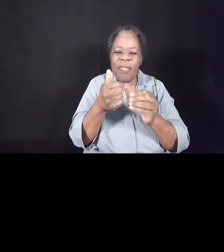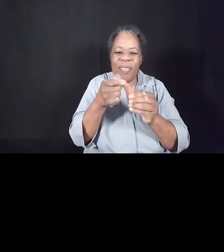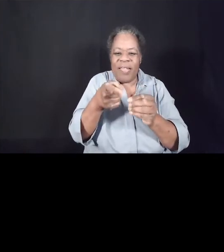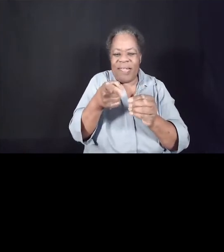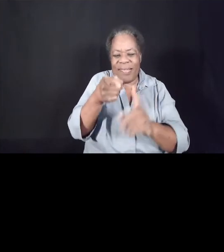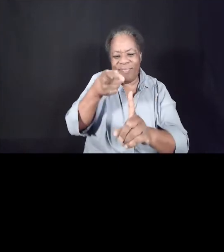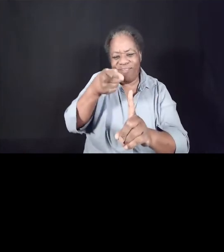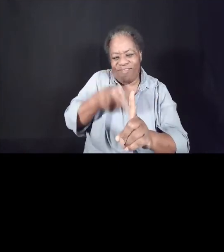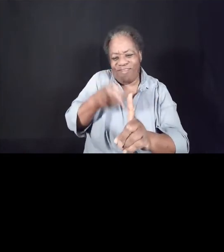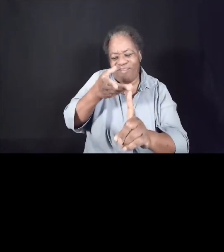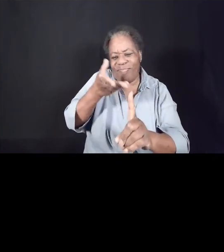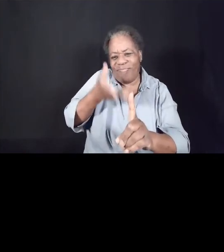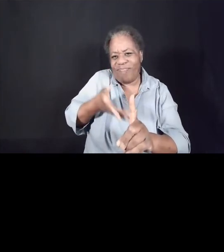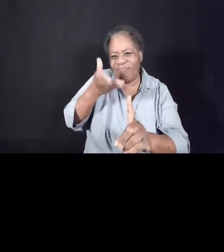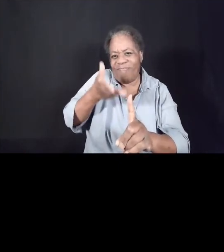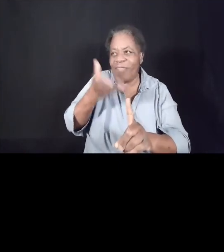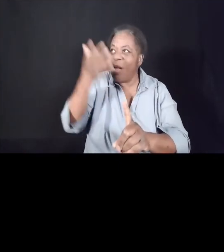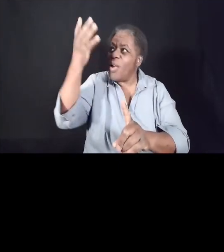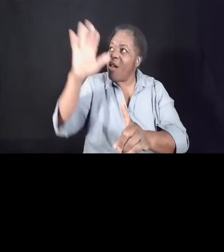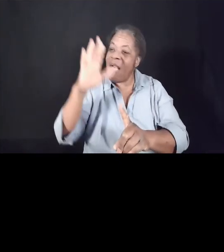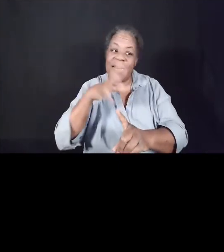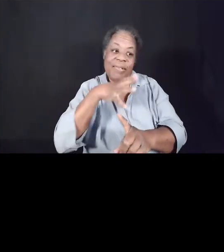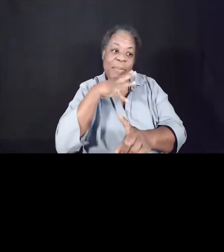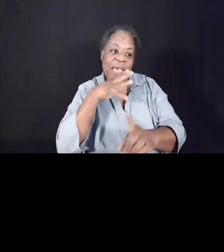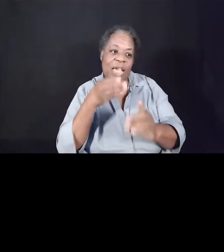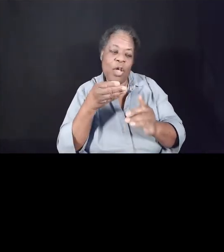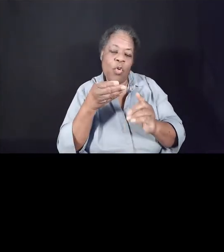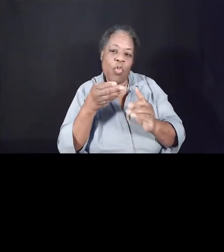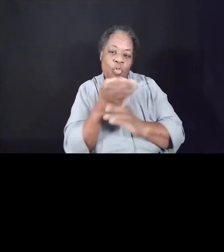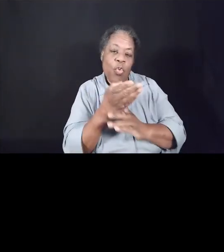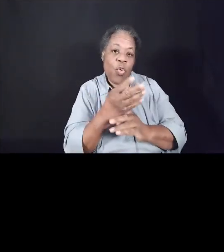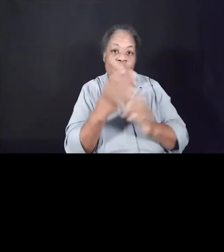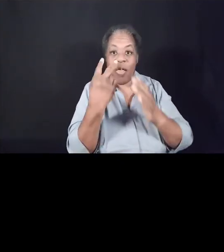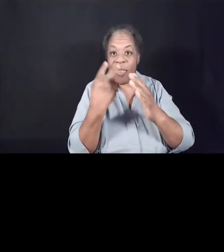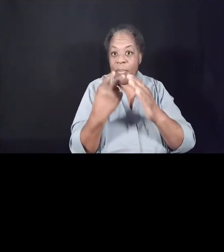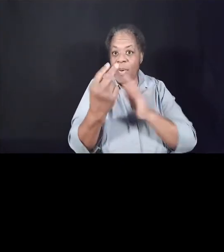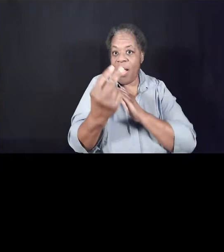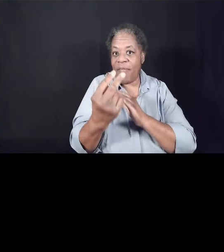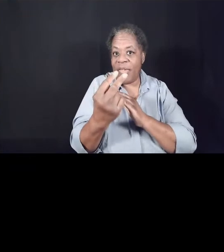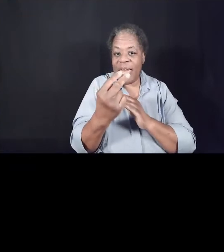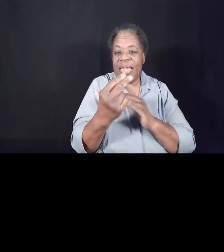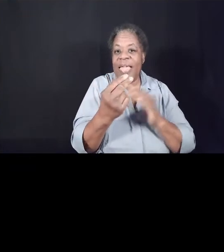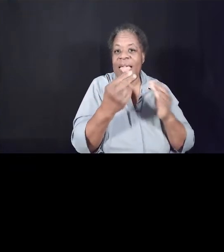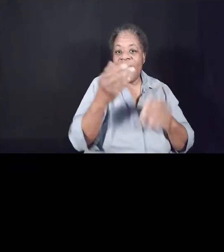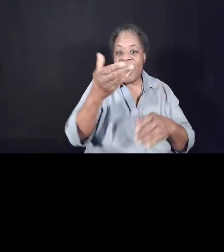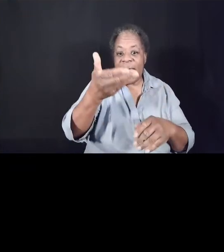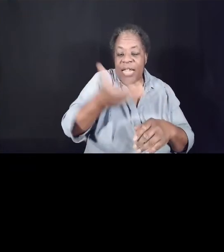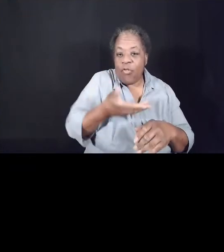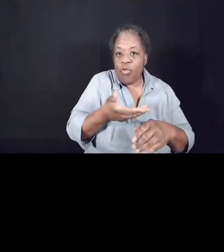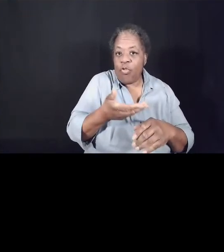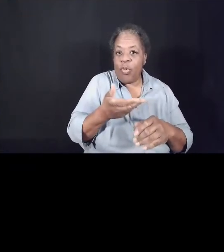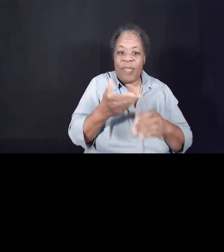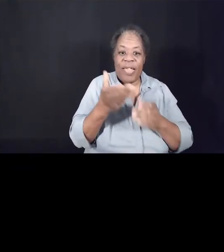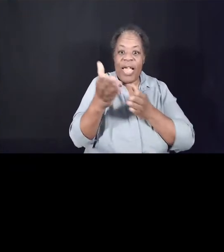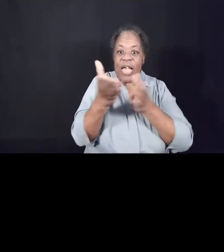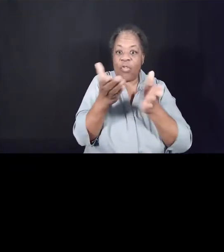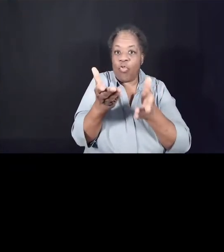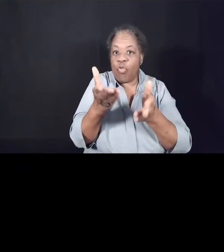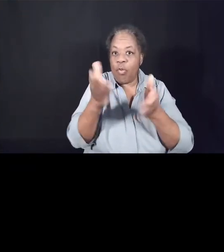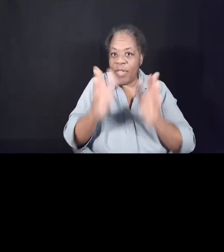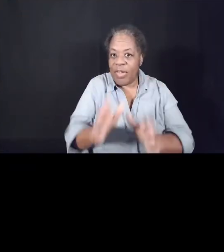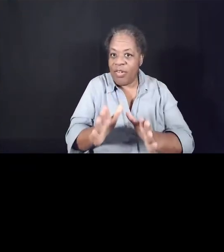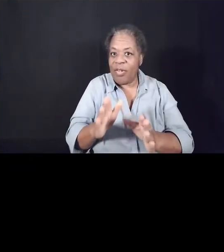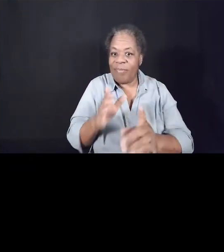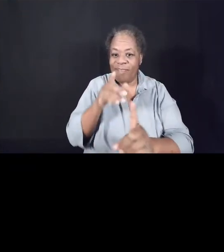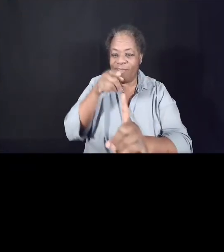Now, God is speaking here through the prophet and introducing a servant who will act on his behalf in human